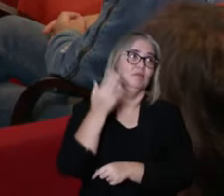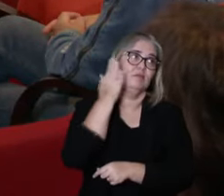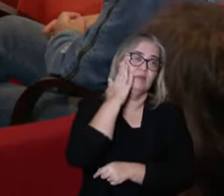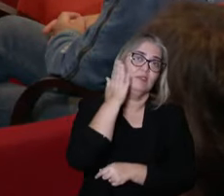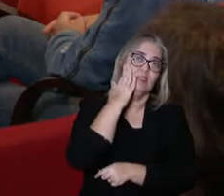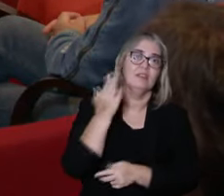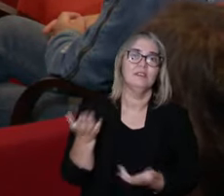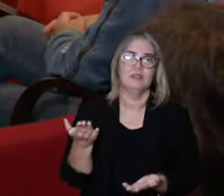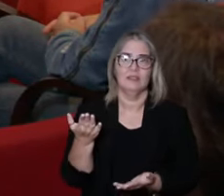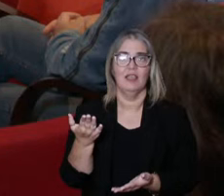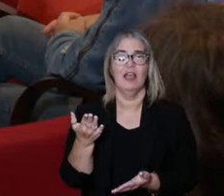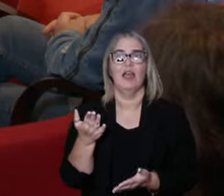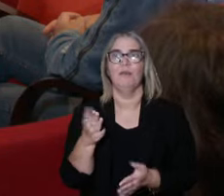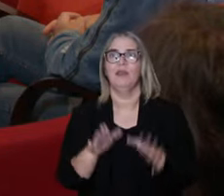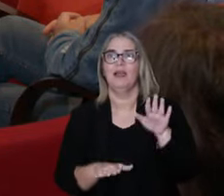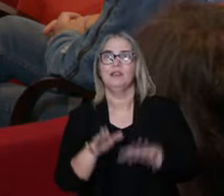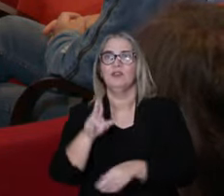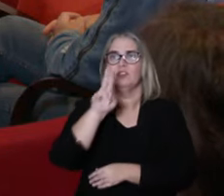process.